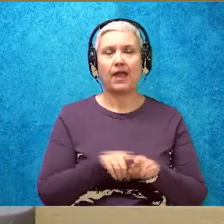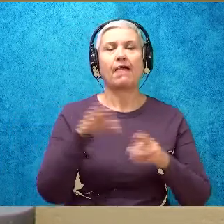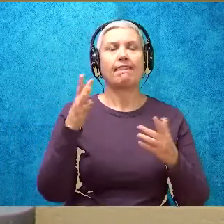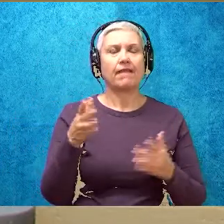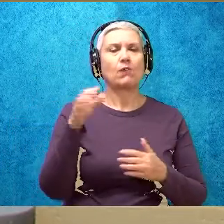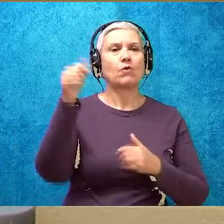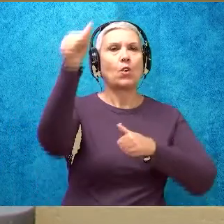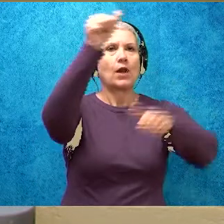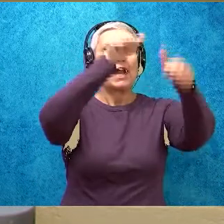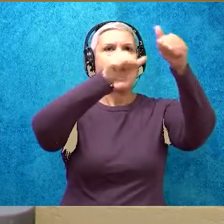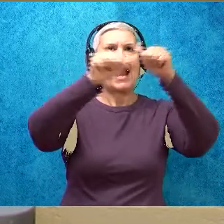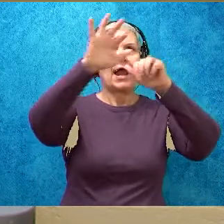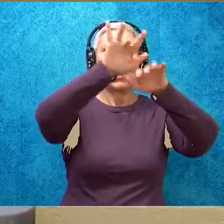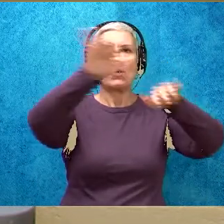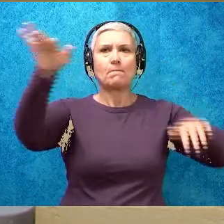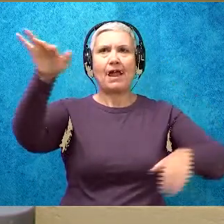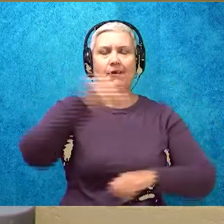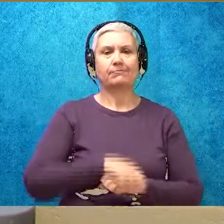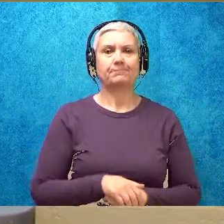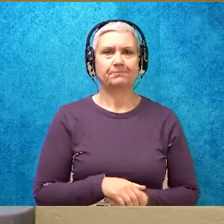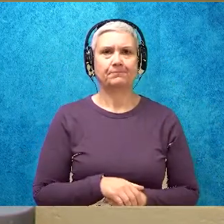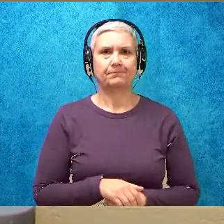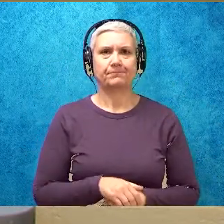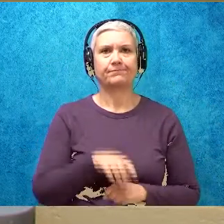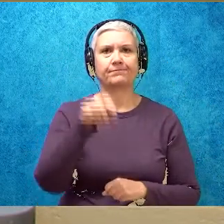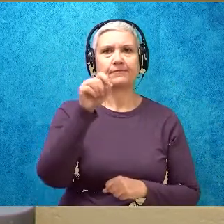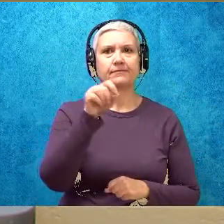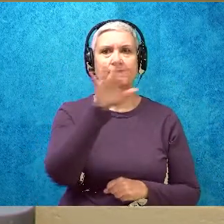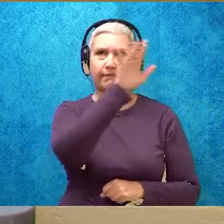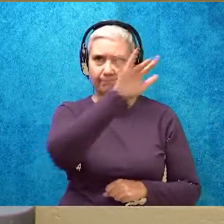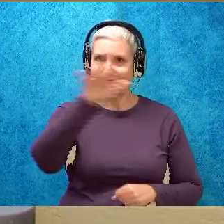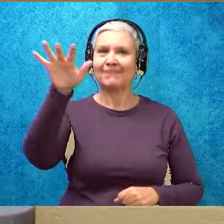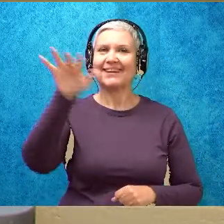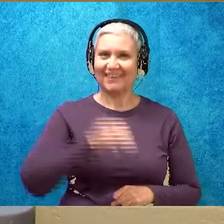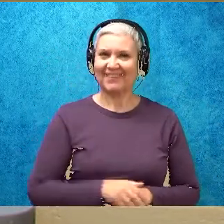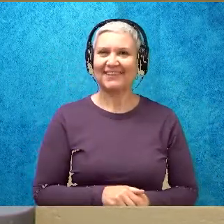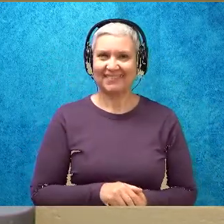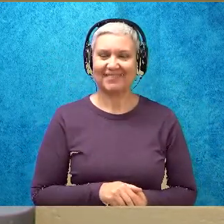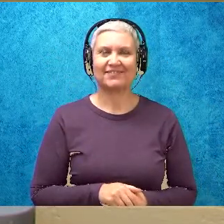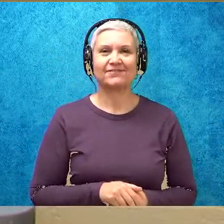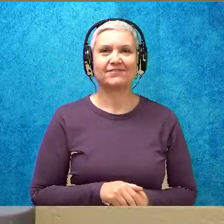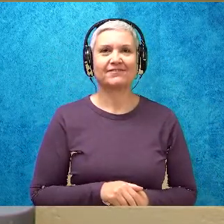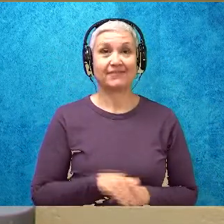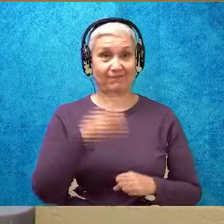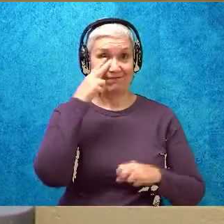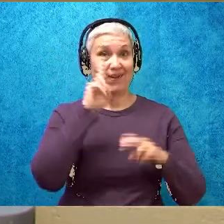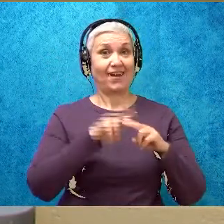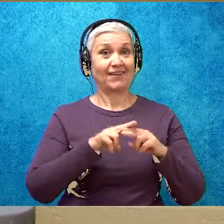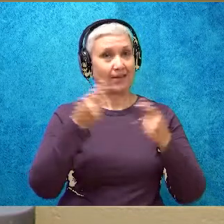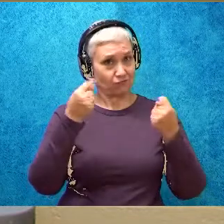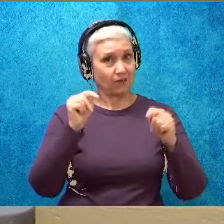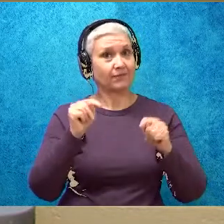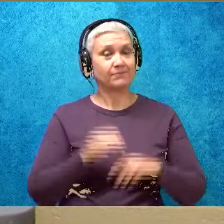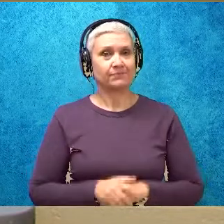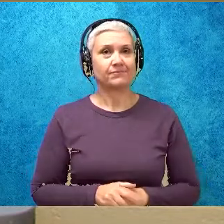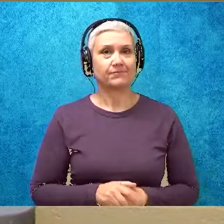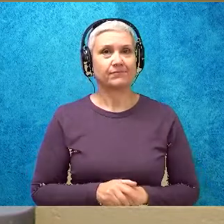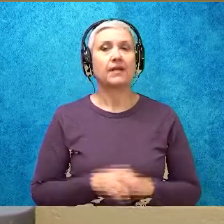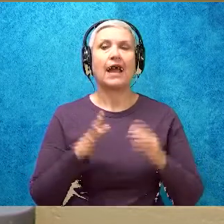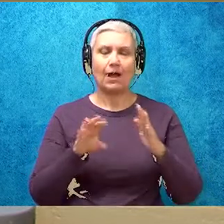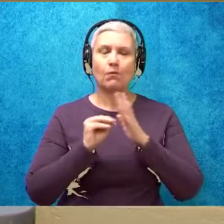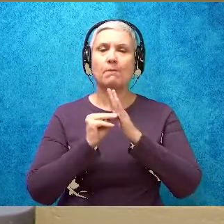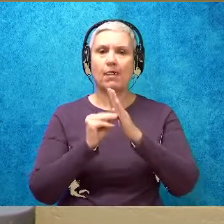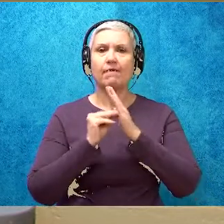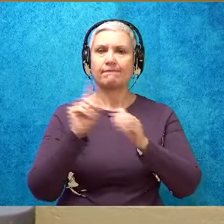it. We're going to air spell it in the air. Finger spell it. Okay? Fun? Let's try it. I'll model the first